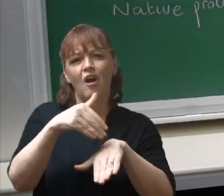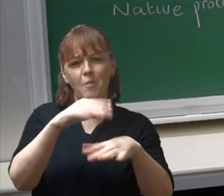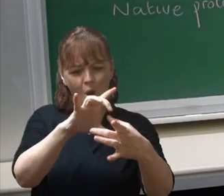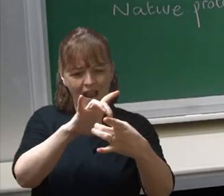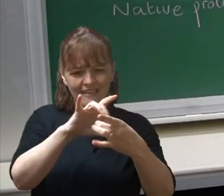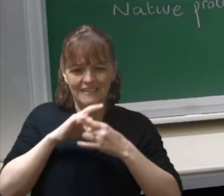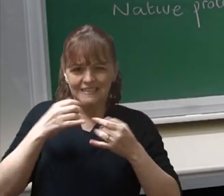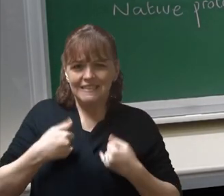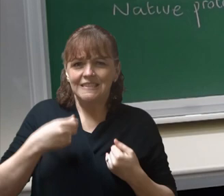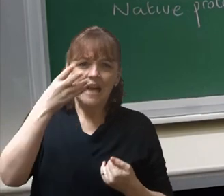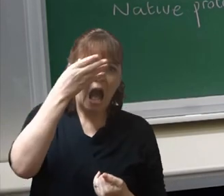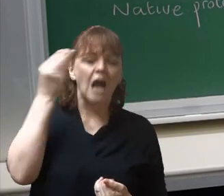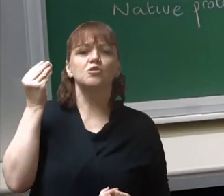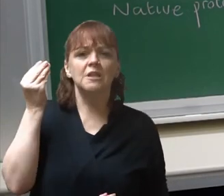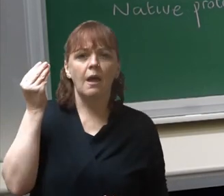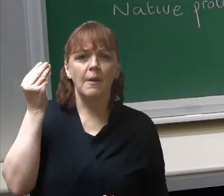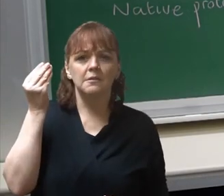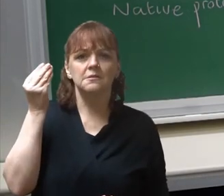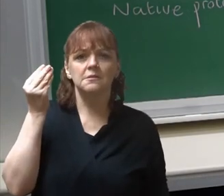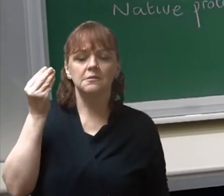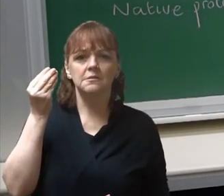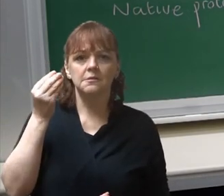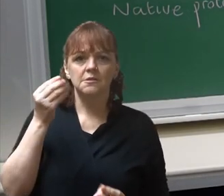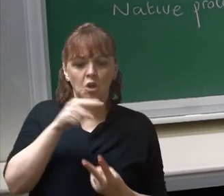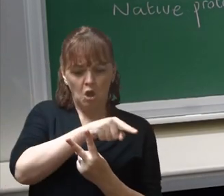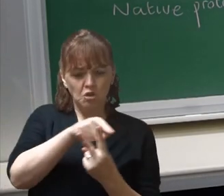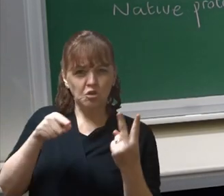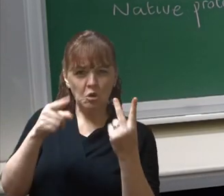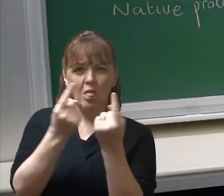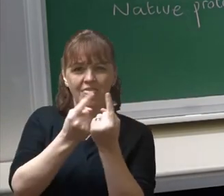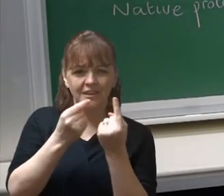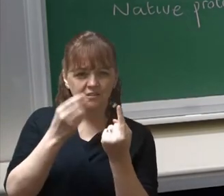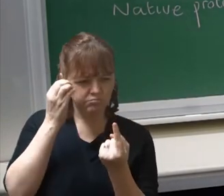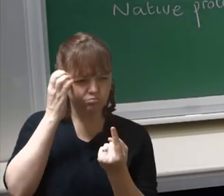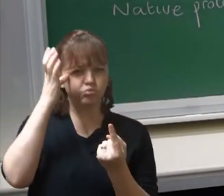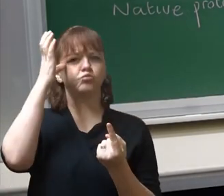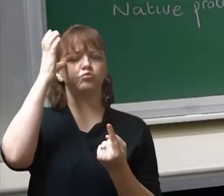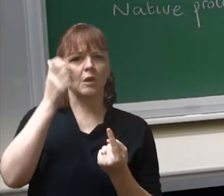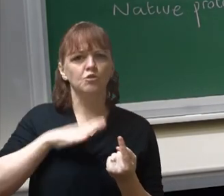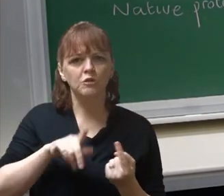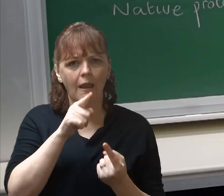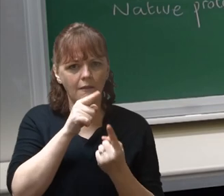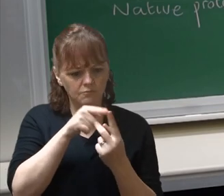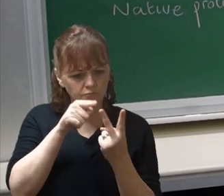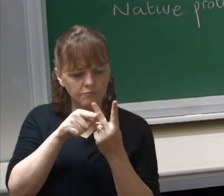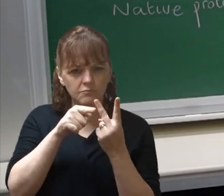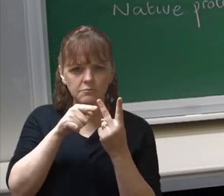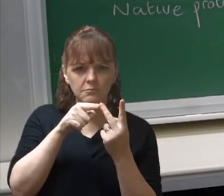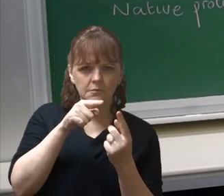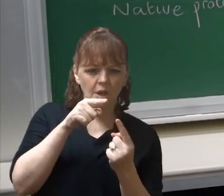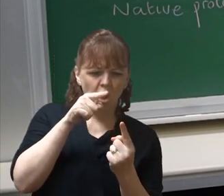alzheimer's ground Two things to look out for In alzheimer's Two